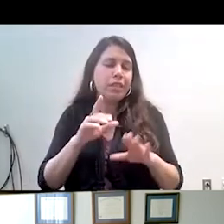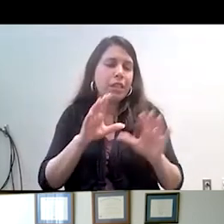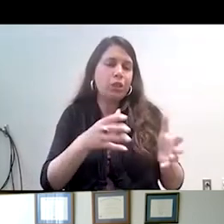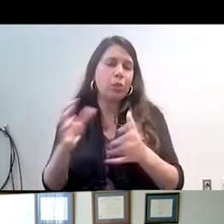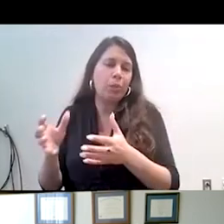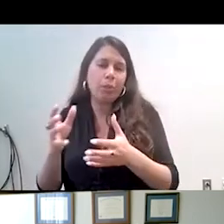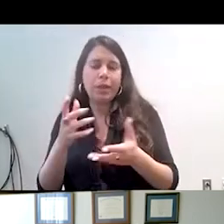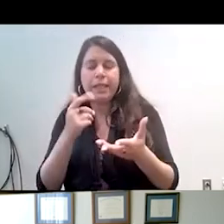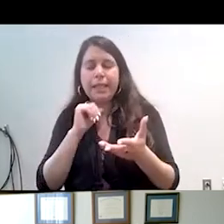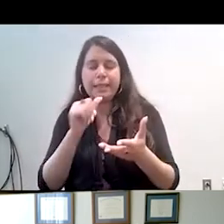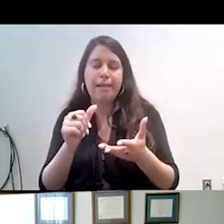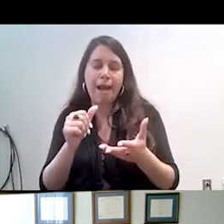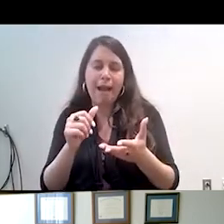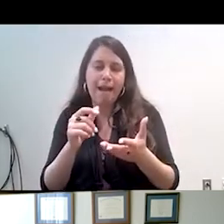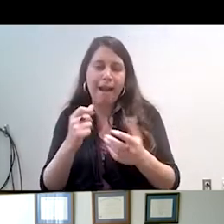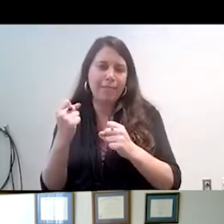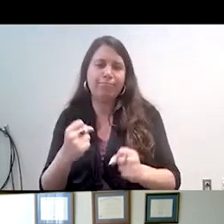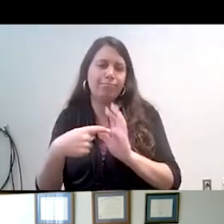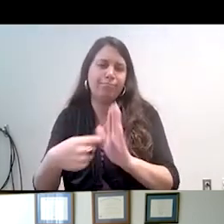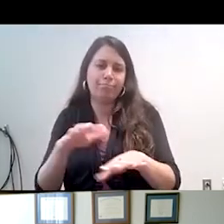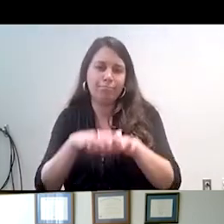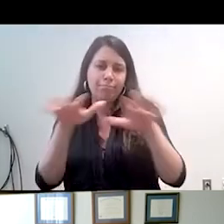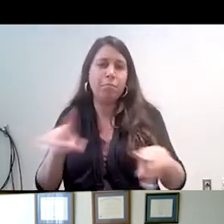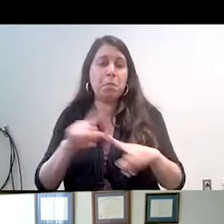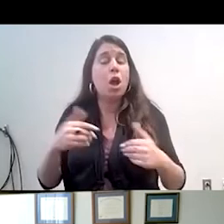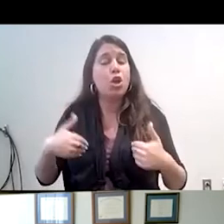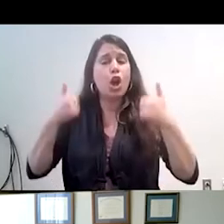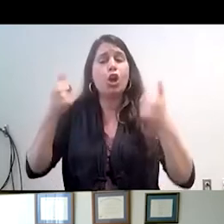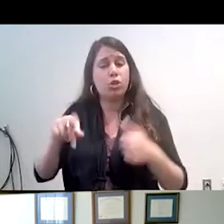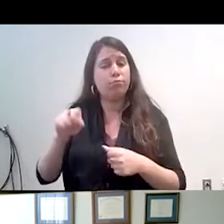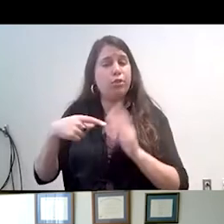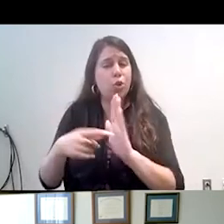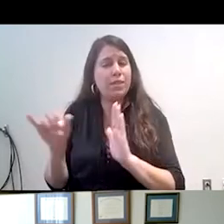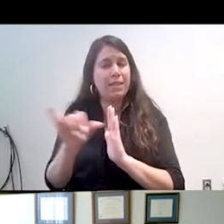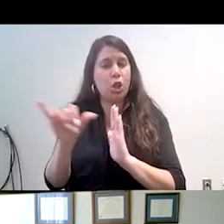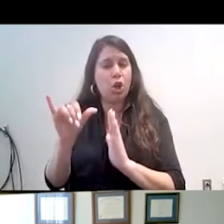however, the studies on younger adults do show a similar pattern as we're seeing here.